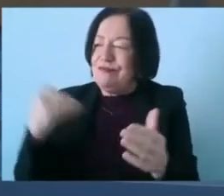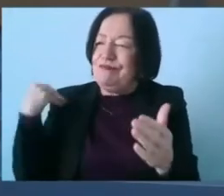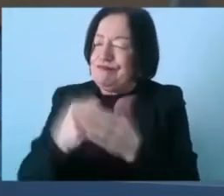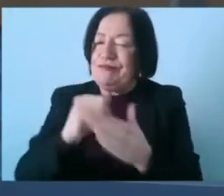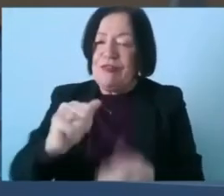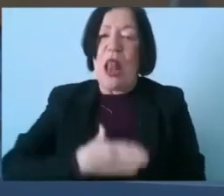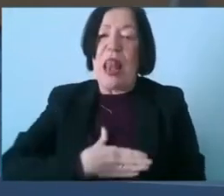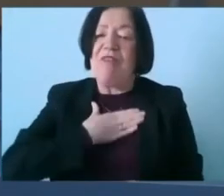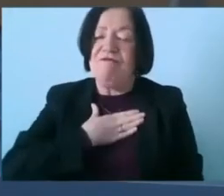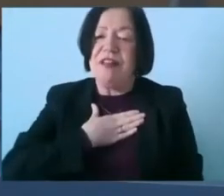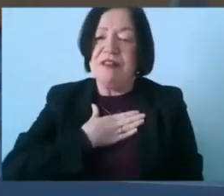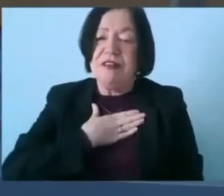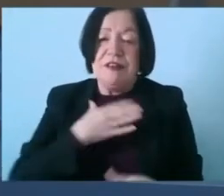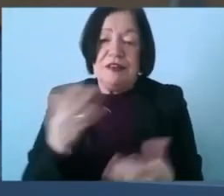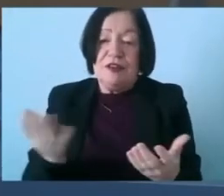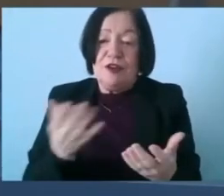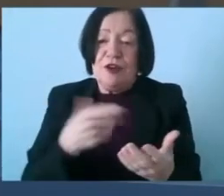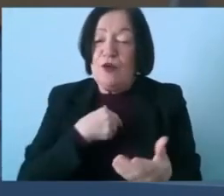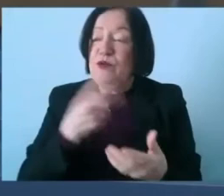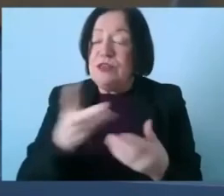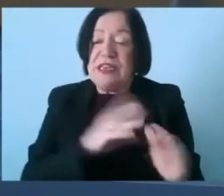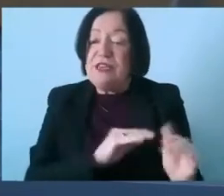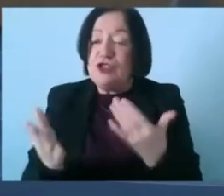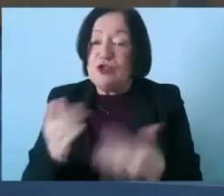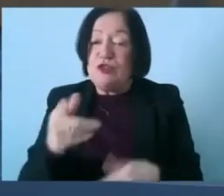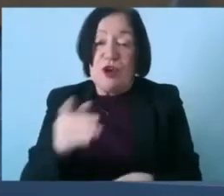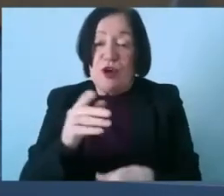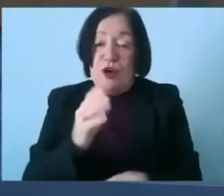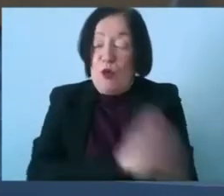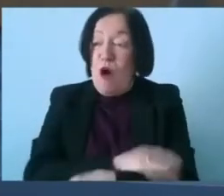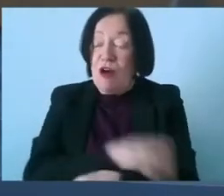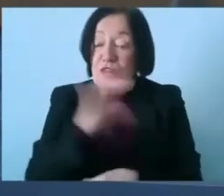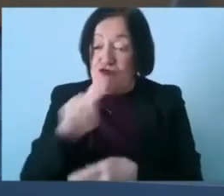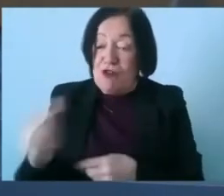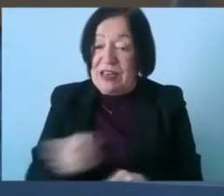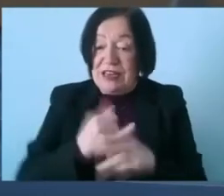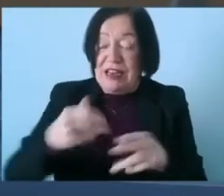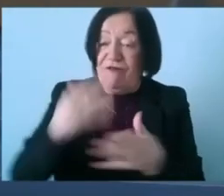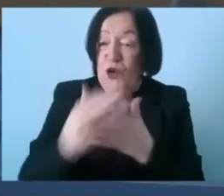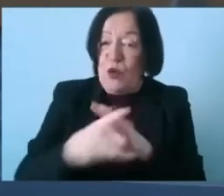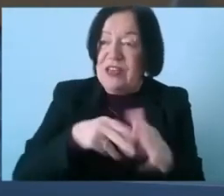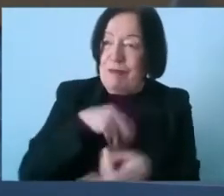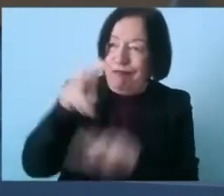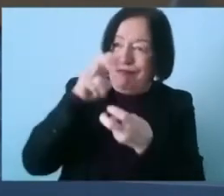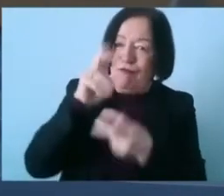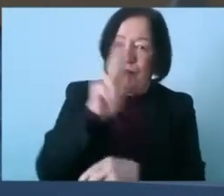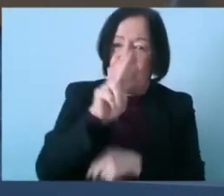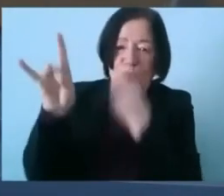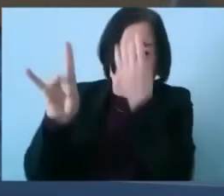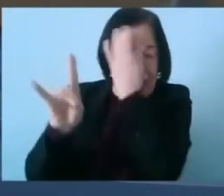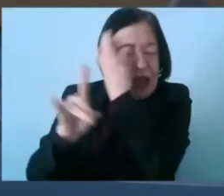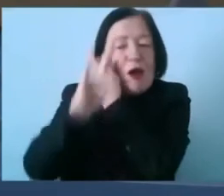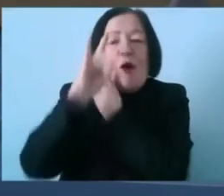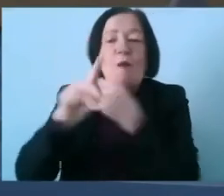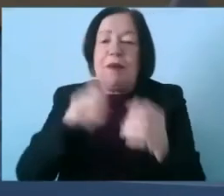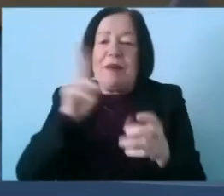you know whenever you know we're just going to introduce walking cricket in in the next couple of weeks we've taken from the uk so we're hoping that people can extend